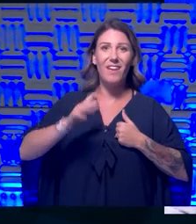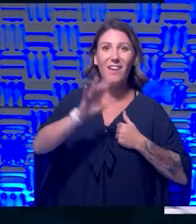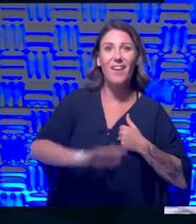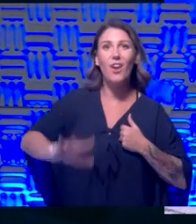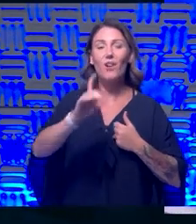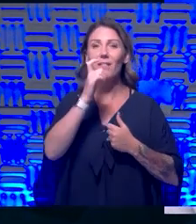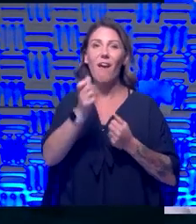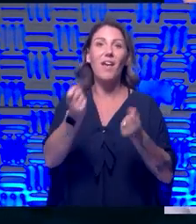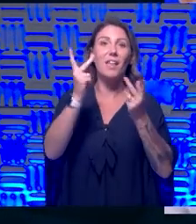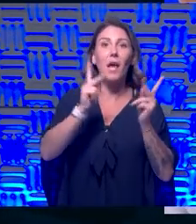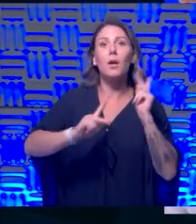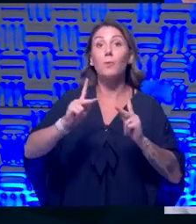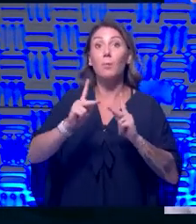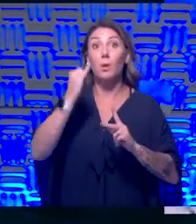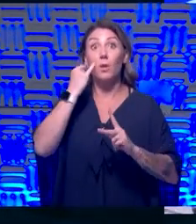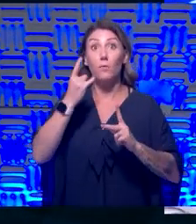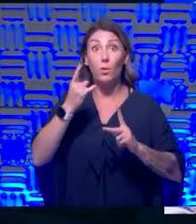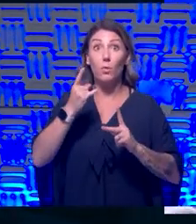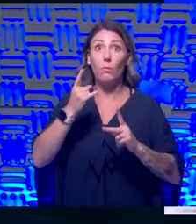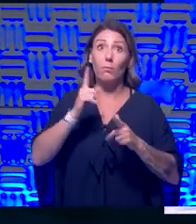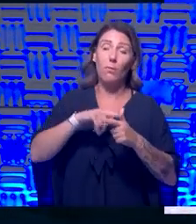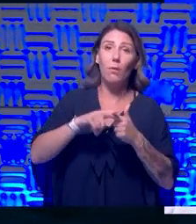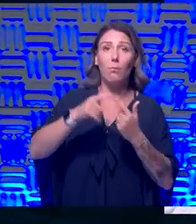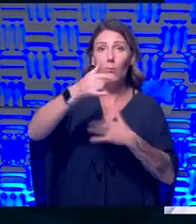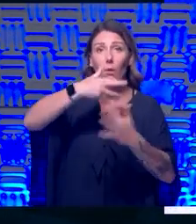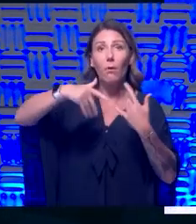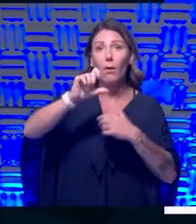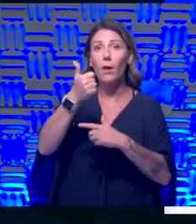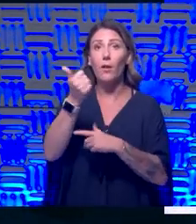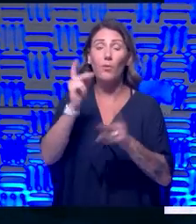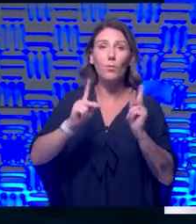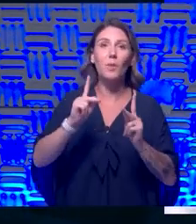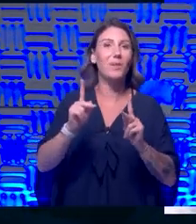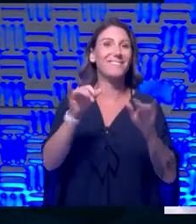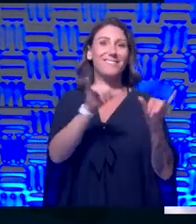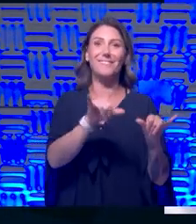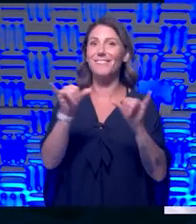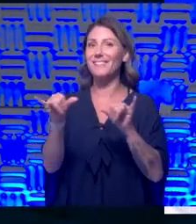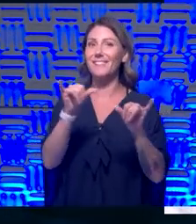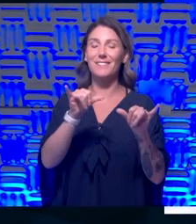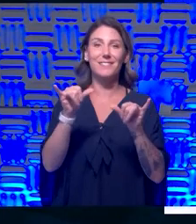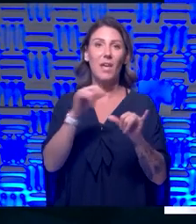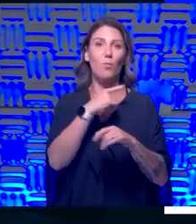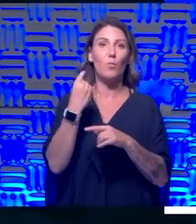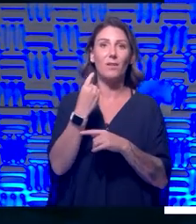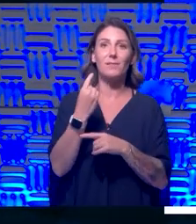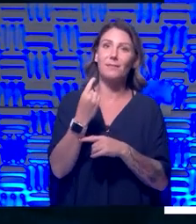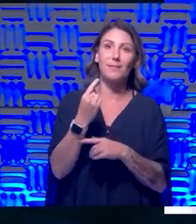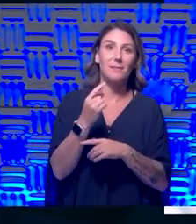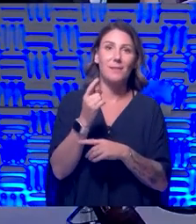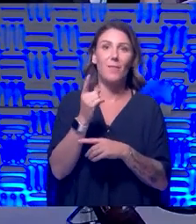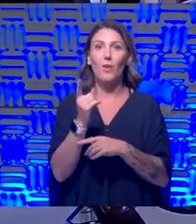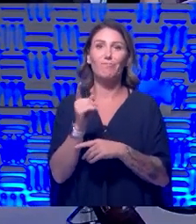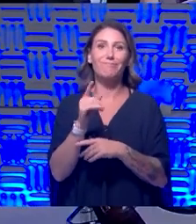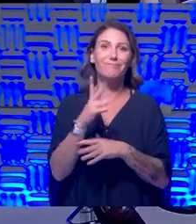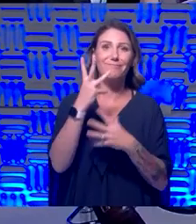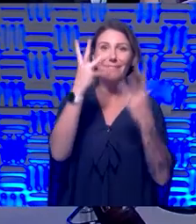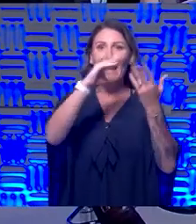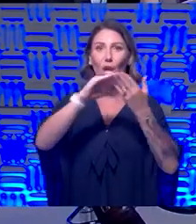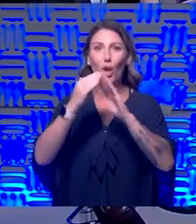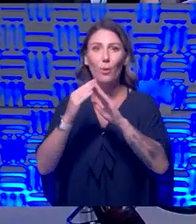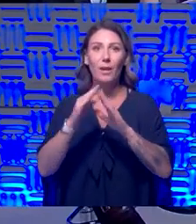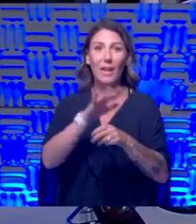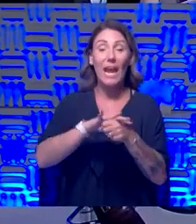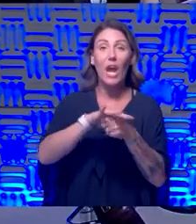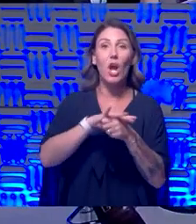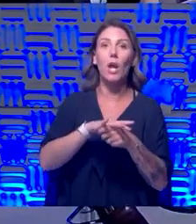you get around other folks, well, you still have the, you're going to entail the same risk as anybody in an urban area. So really important. Just one more. They